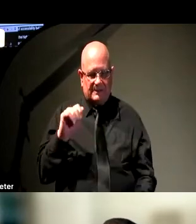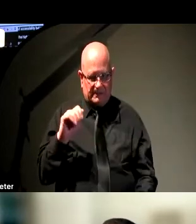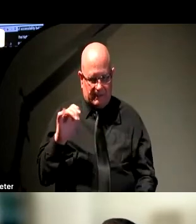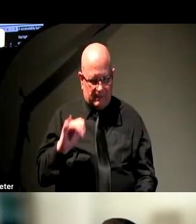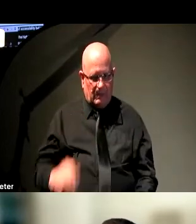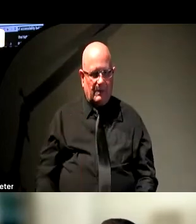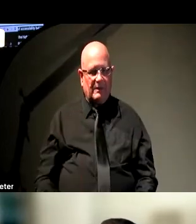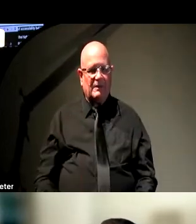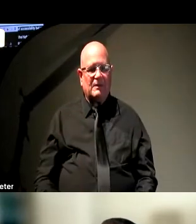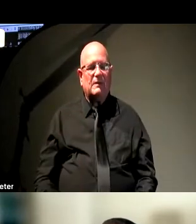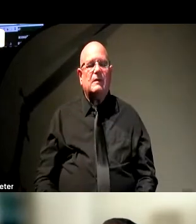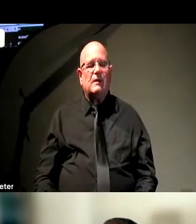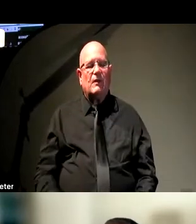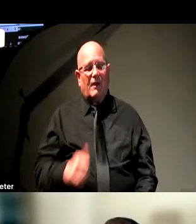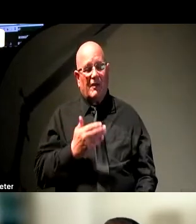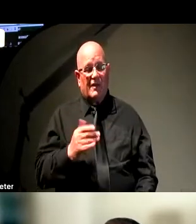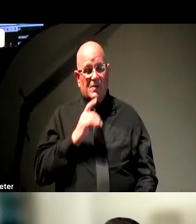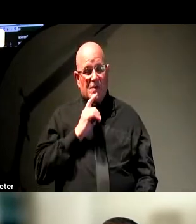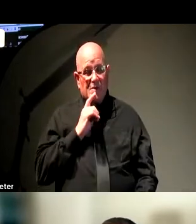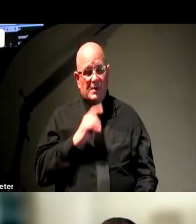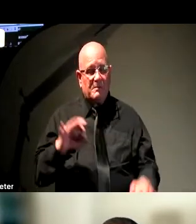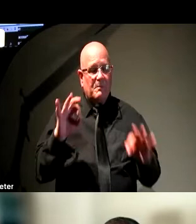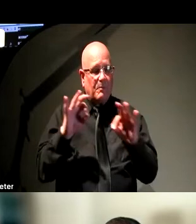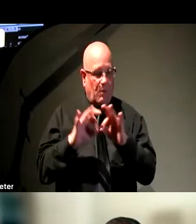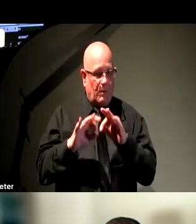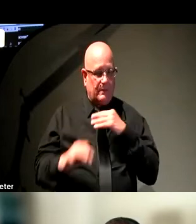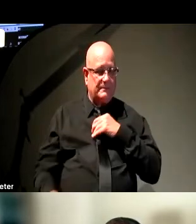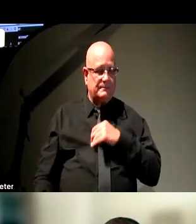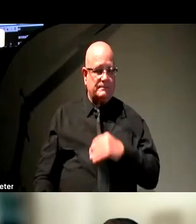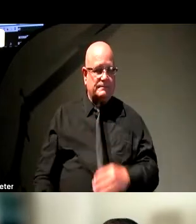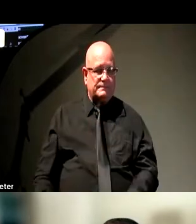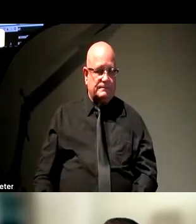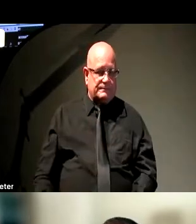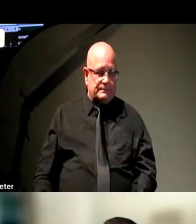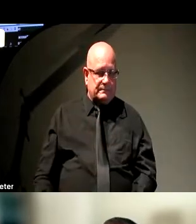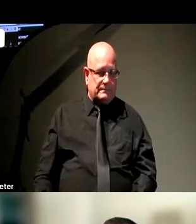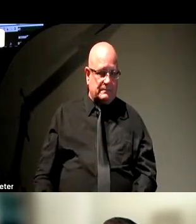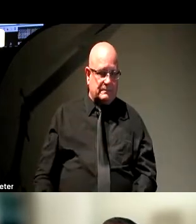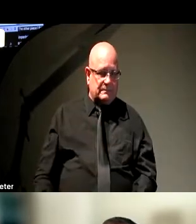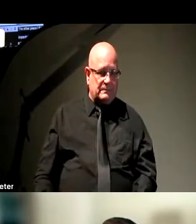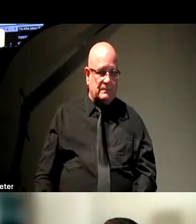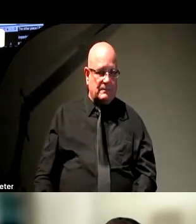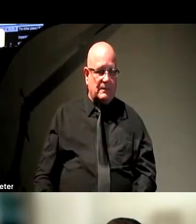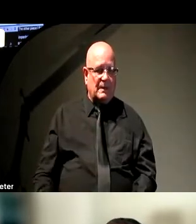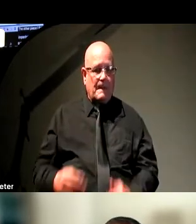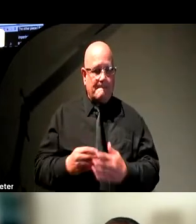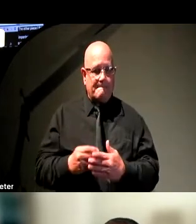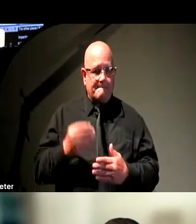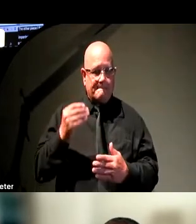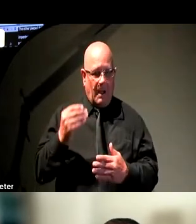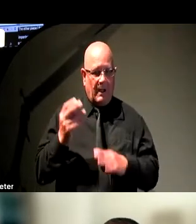The other piece that I think is really, really important for organizations, maybe more so than individuals, is buying and